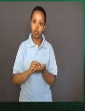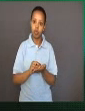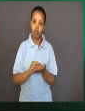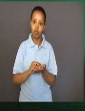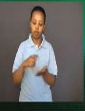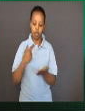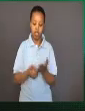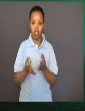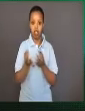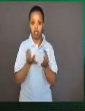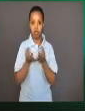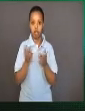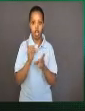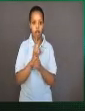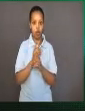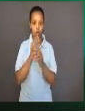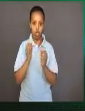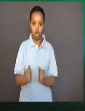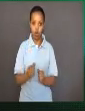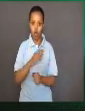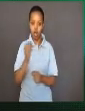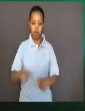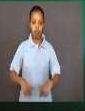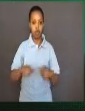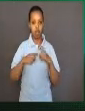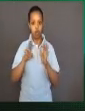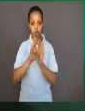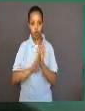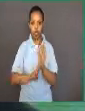described as the units of life.